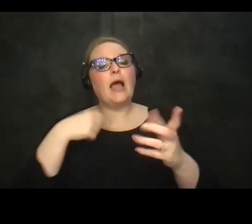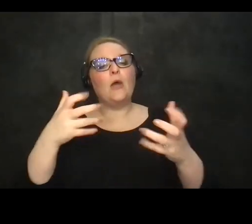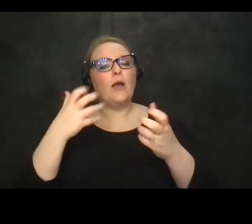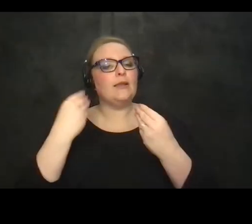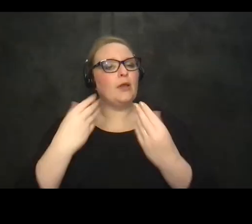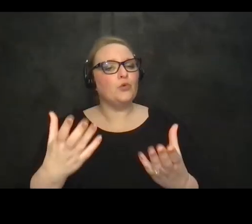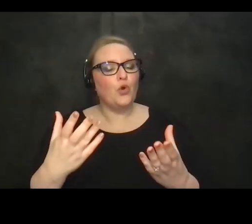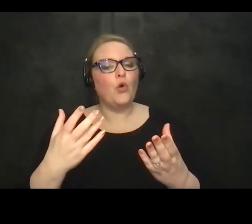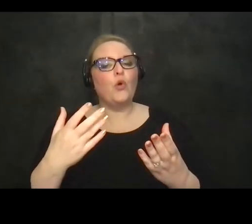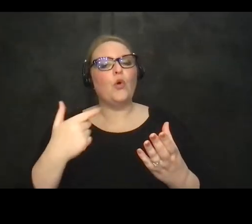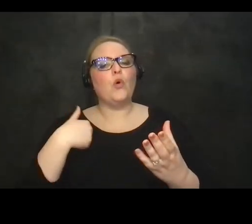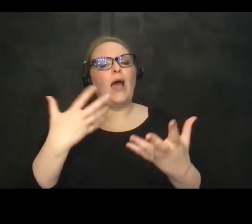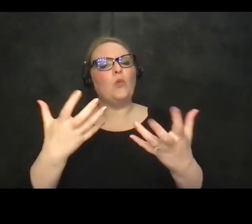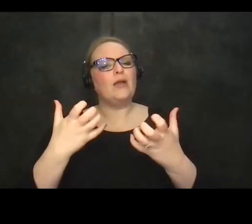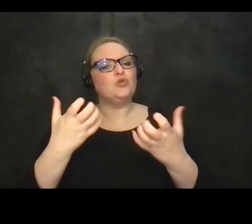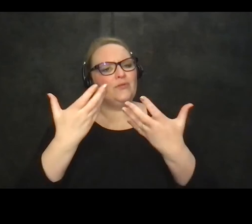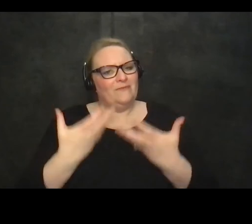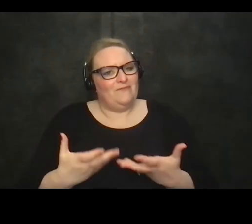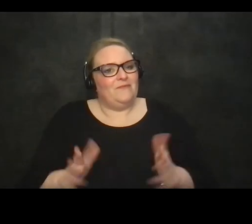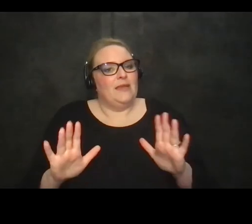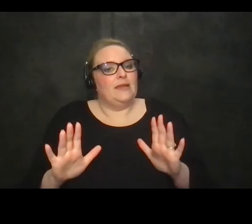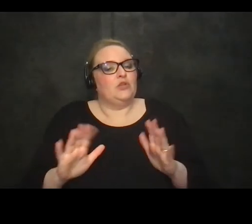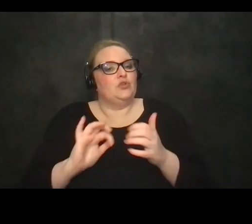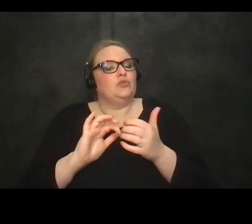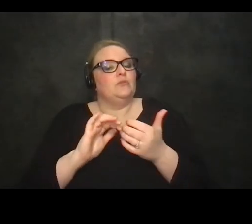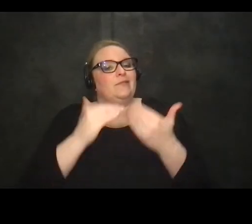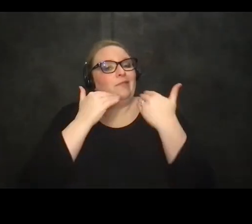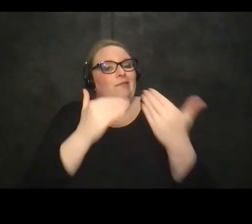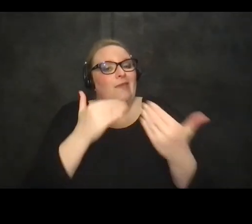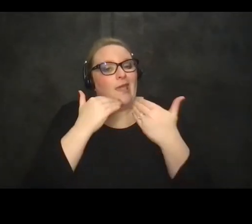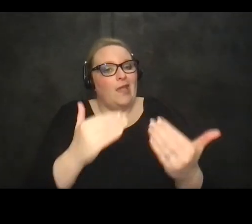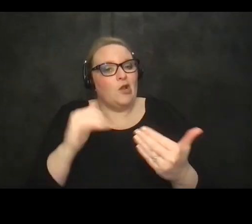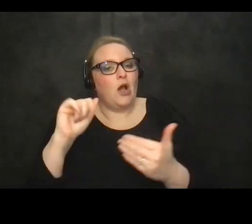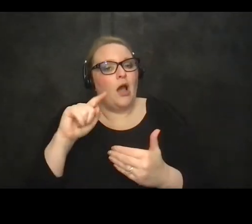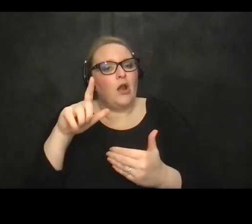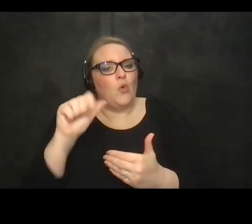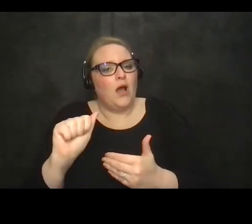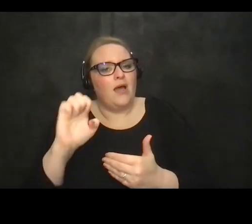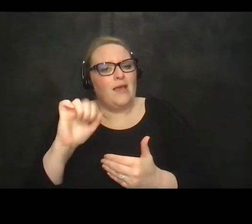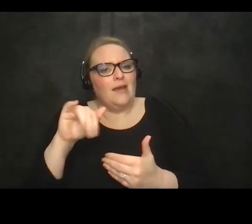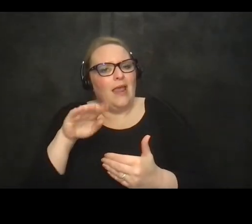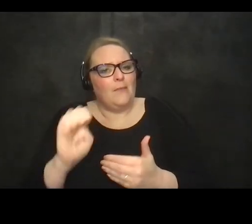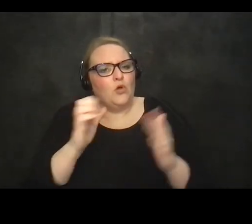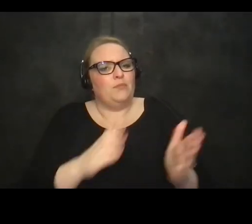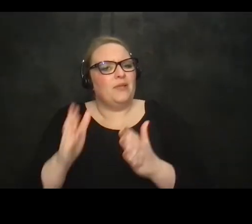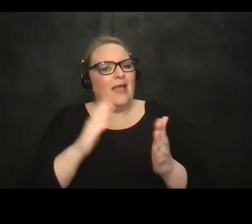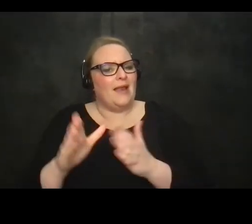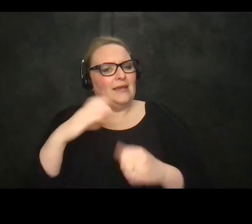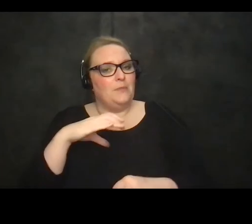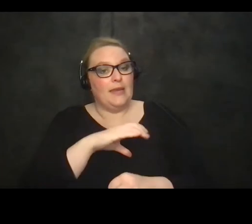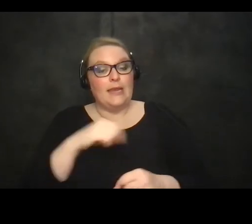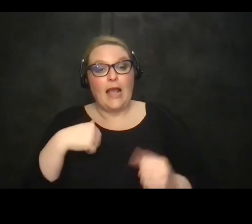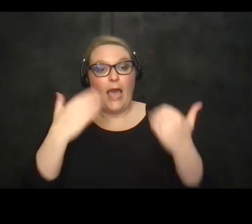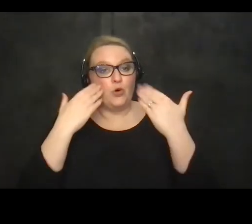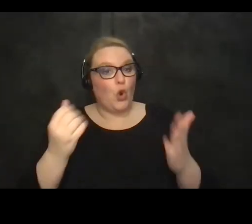uh i want to end the day by thanking the enable ottawa planning committee and and i don't know if you're allowed to do this uh